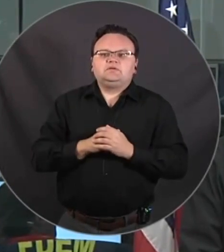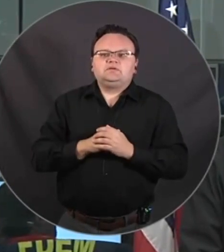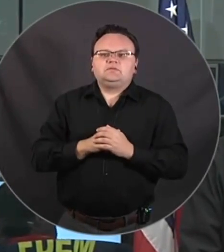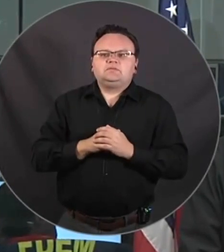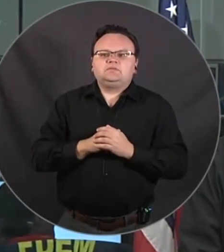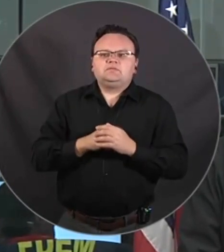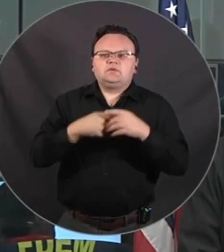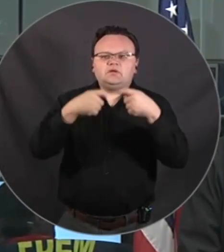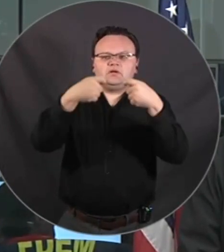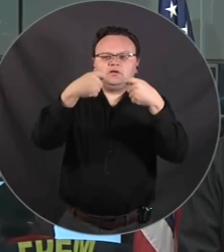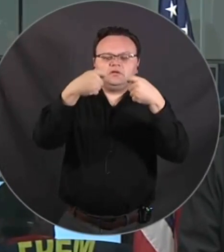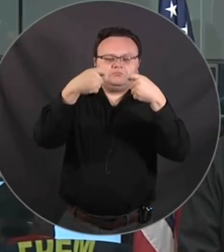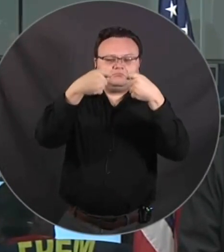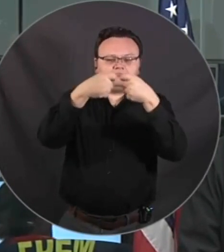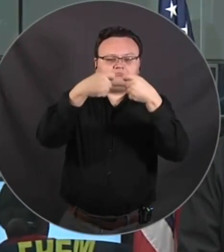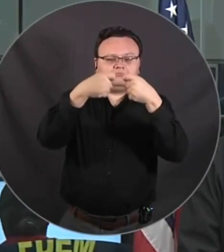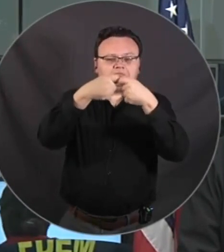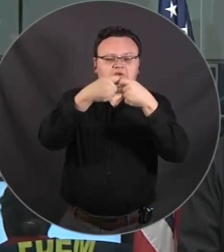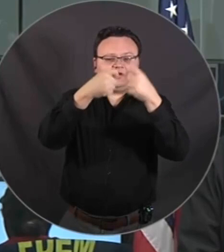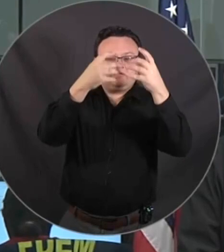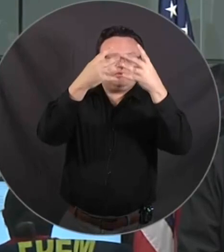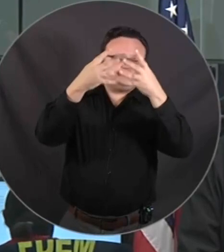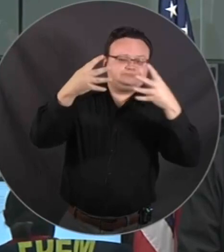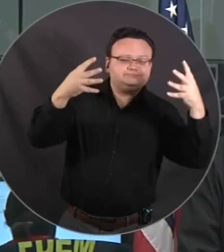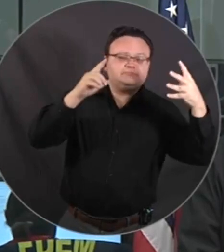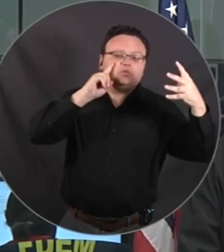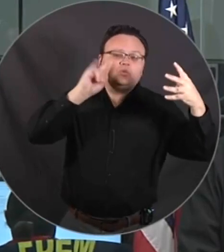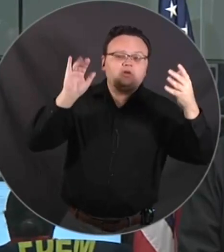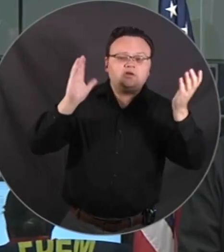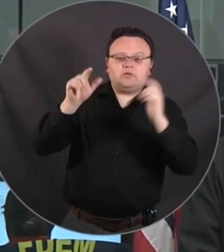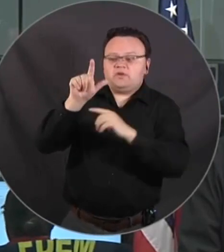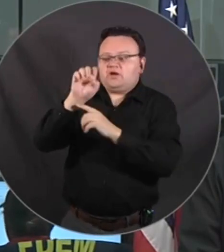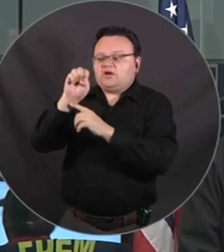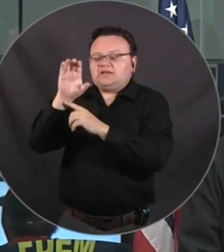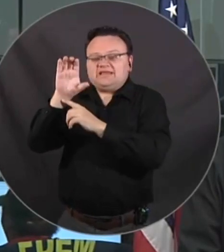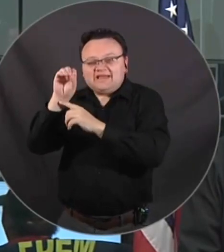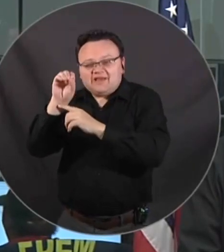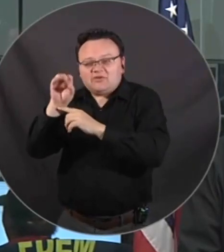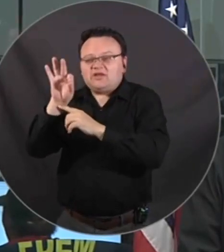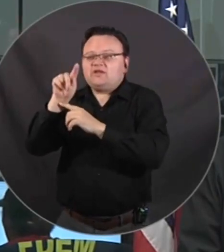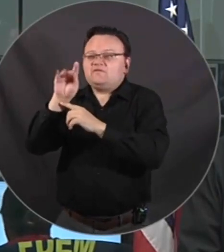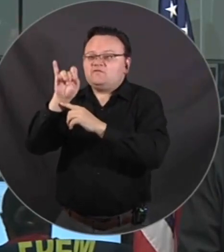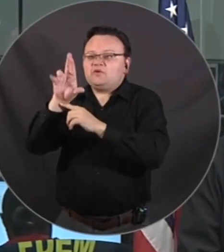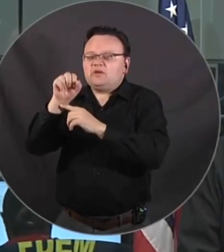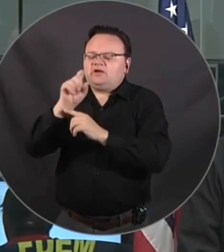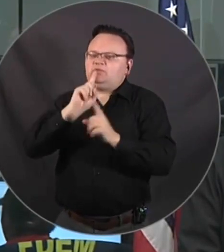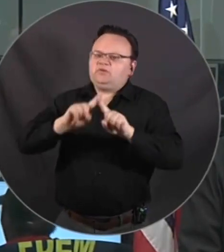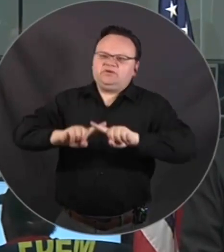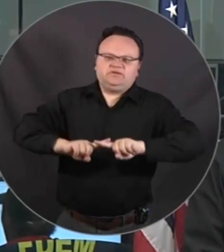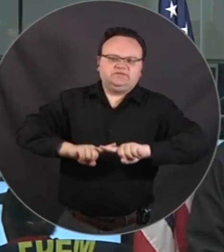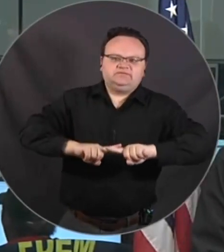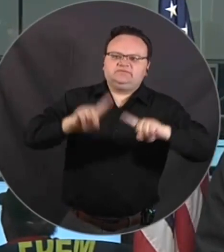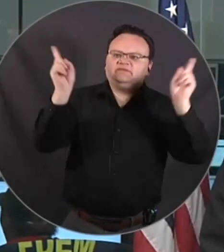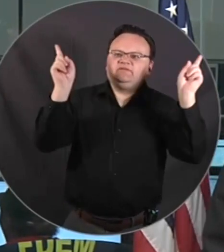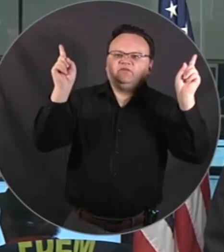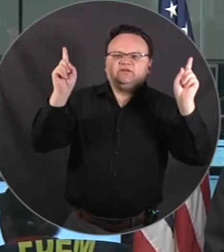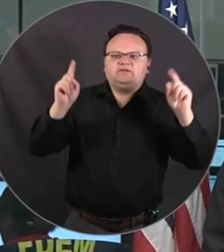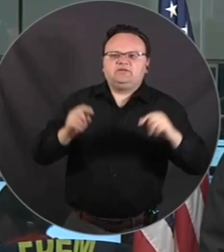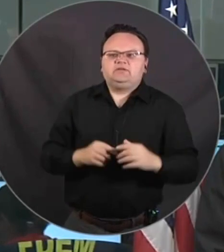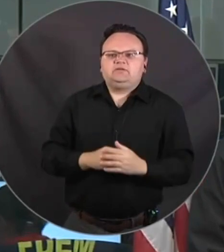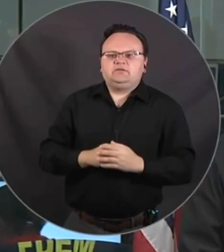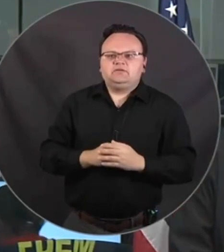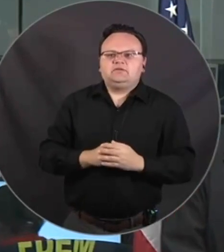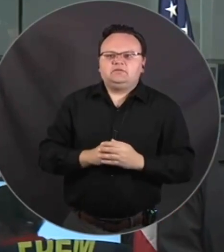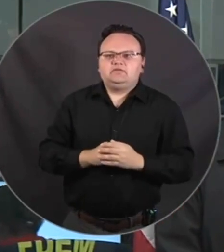Lee County, Fort Myers and that greater Lee County area. Lee County is obviously a core urban